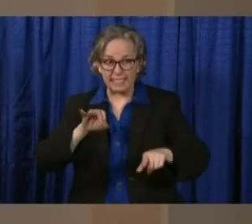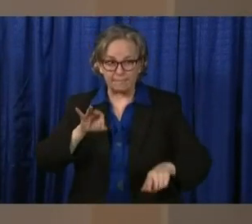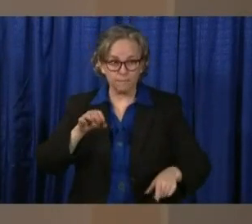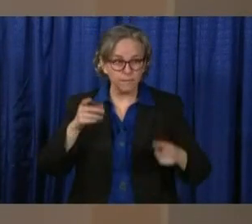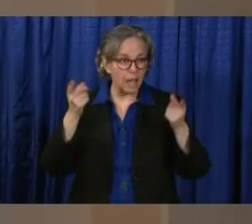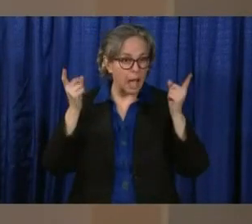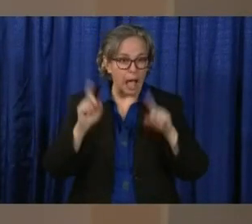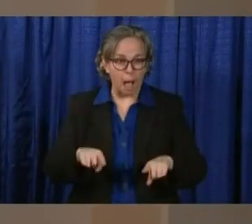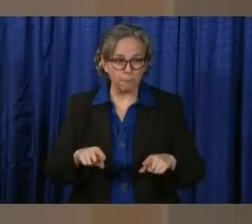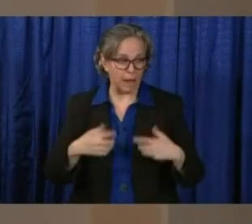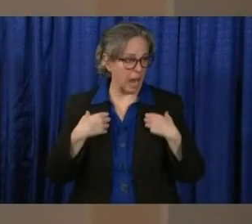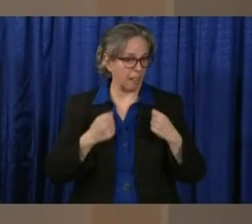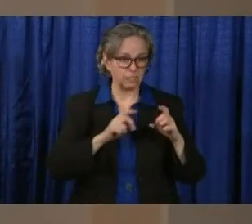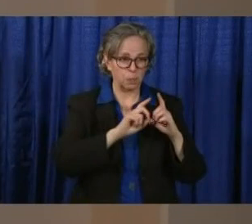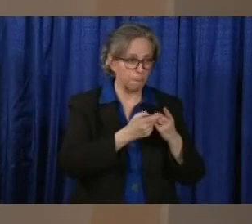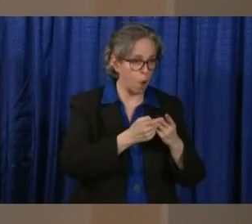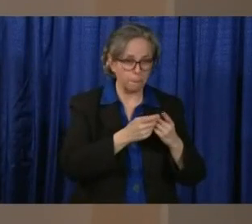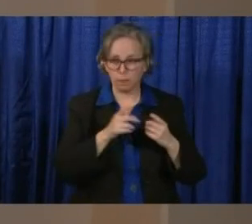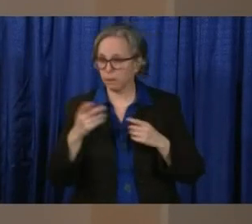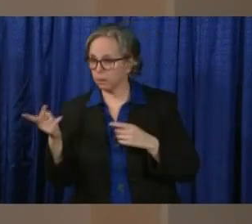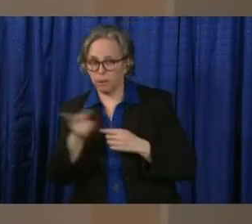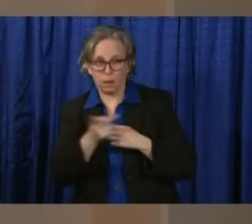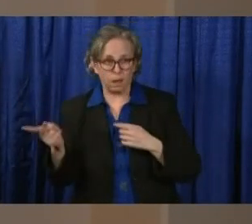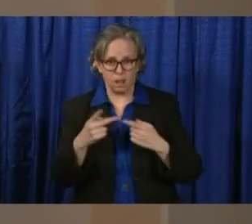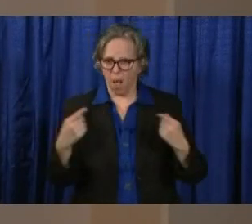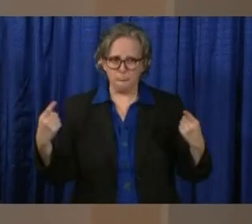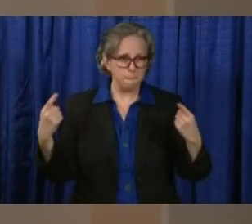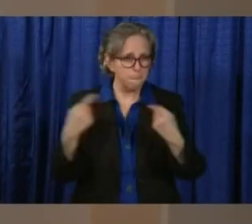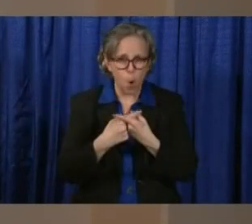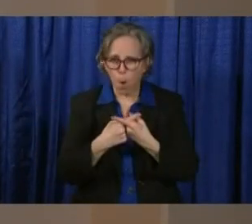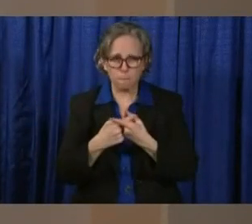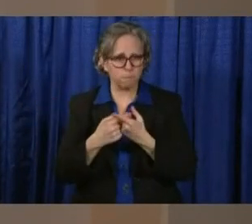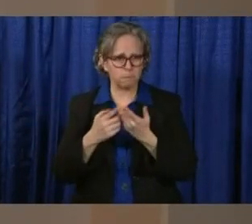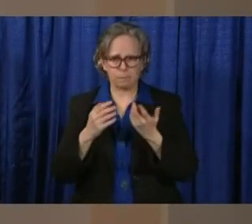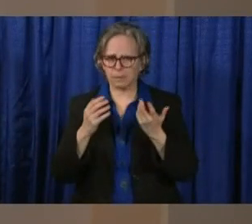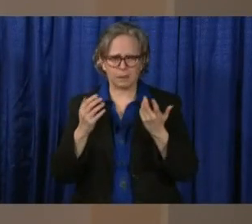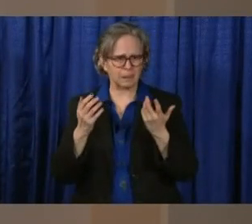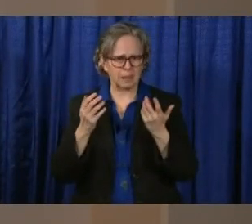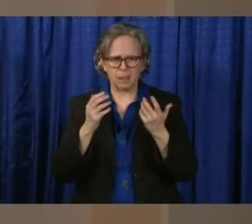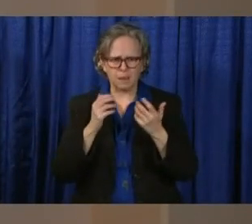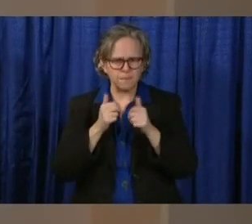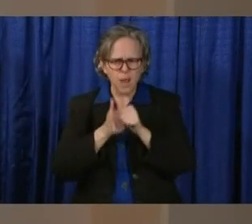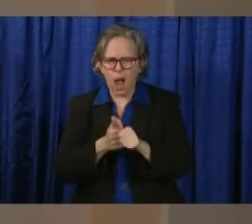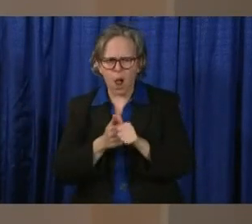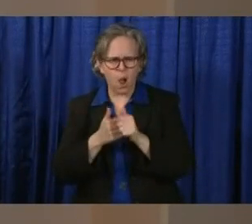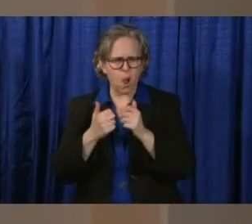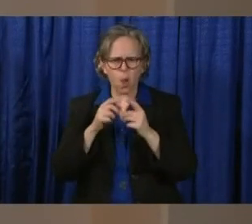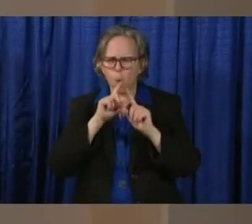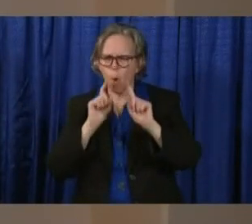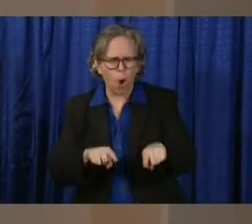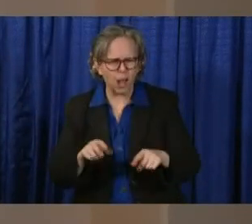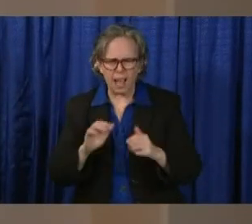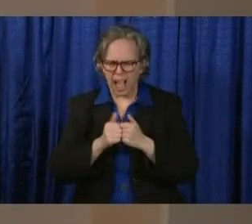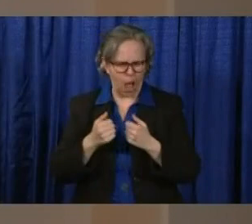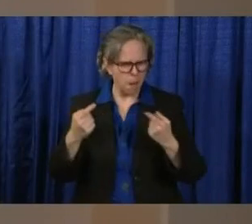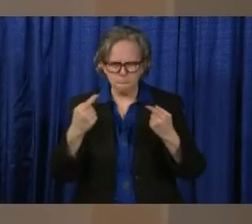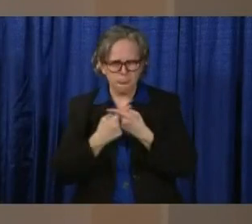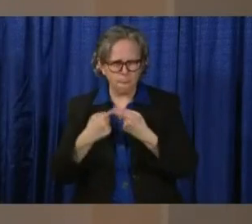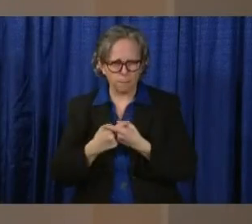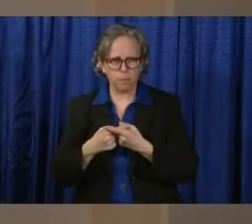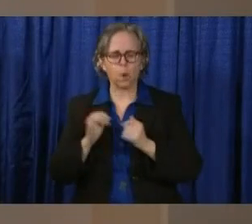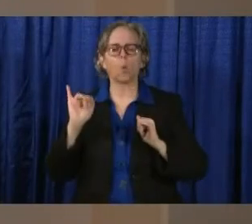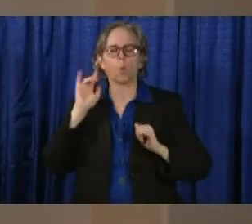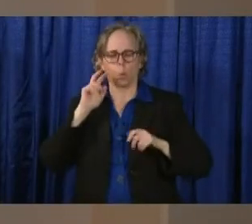has a discrepancy in how they're implementing the order, and the Dispute Commission can resolve that, and that's the purpose